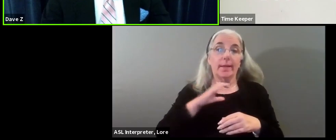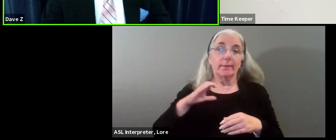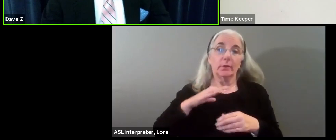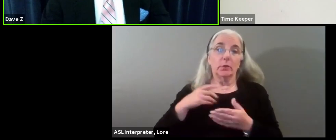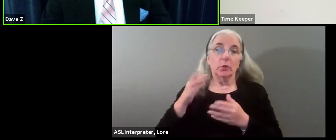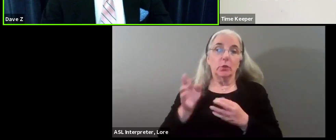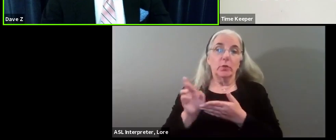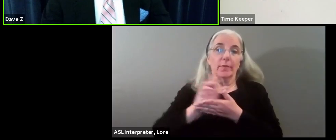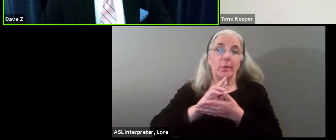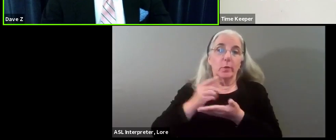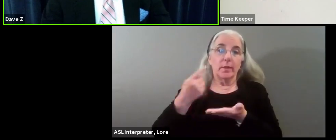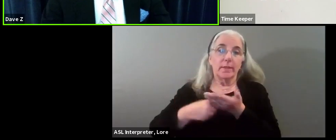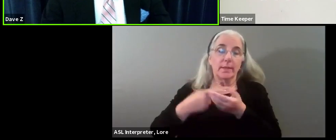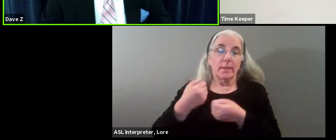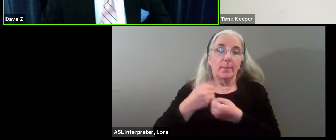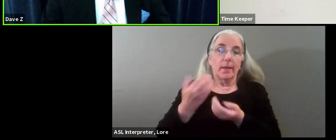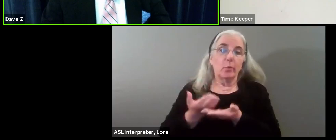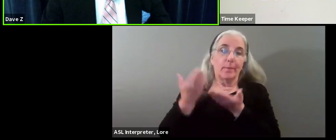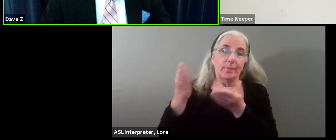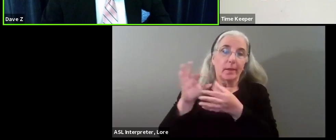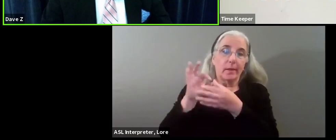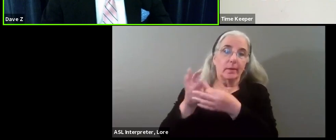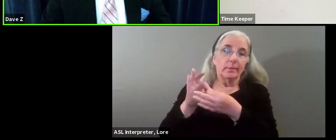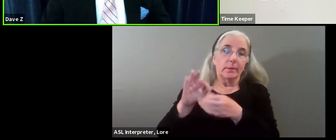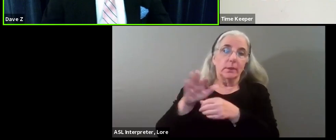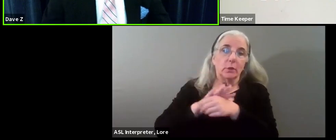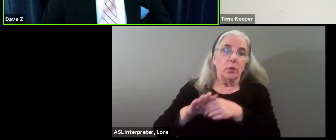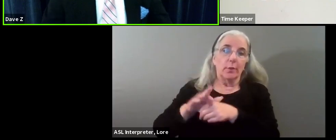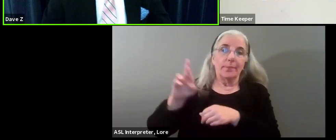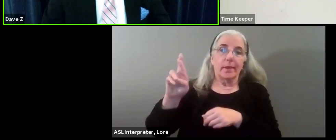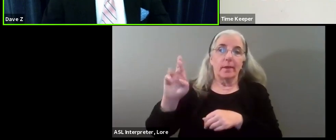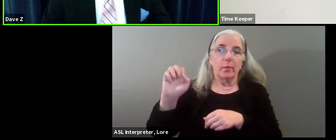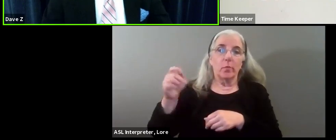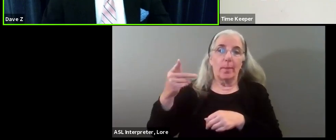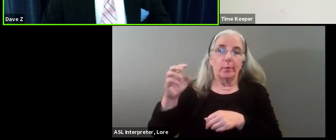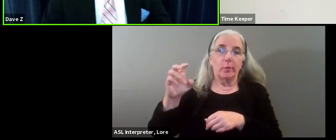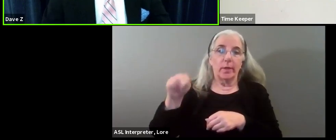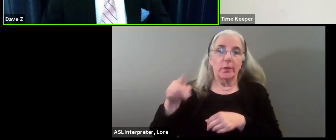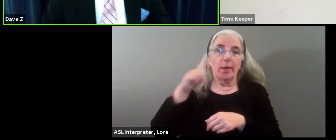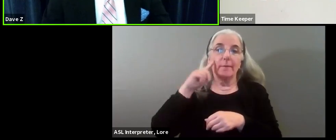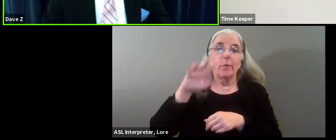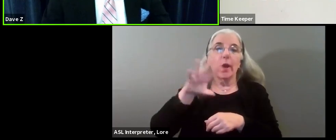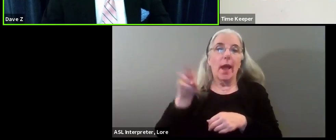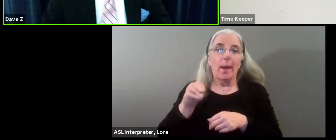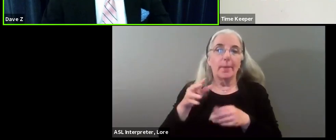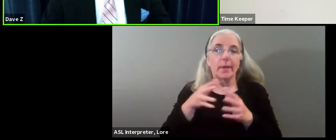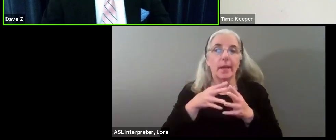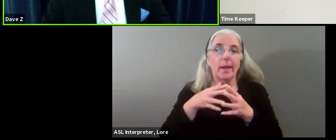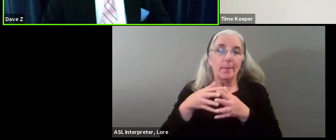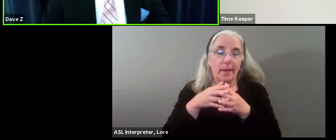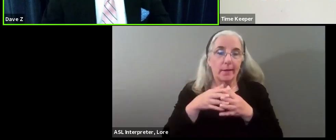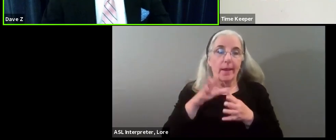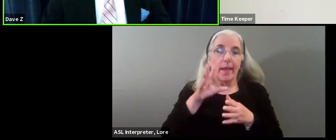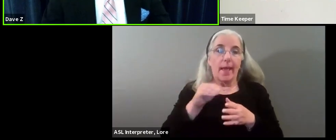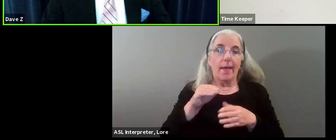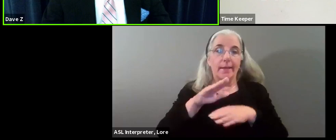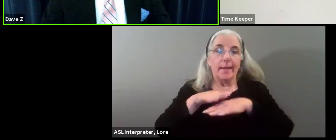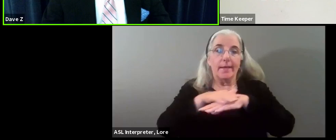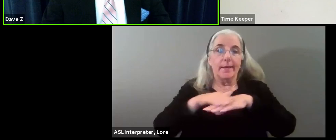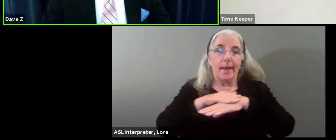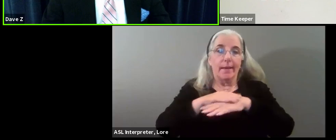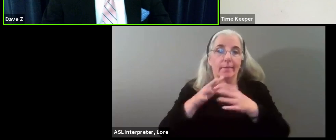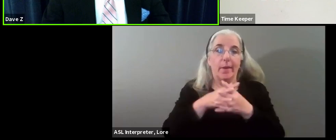and make recommendations related to local reparations for African American and Native American residents of Greenbelt.